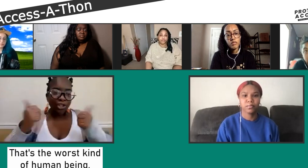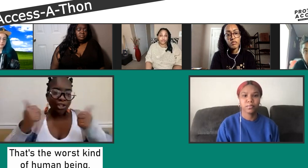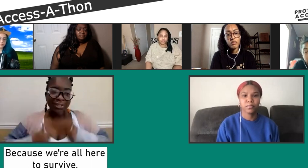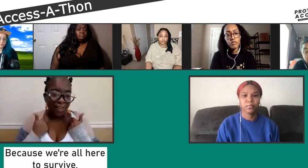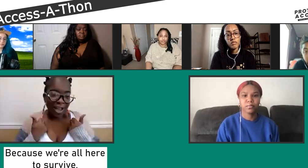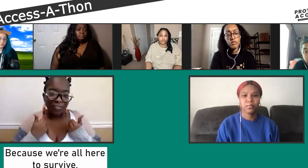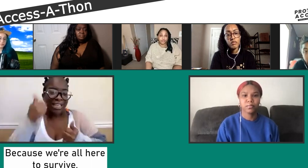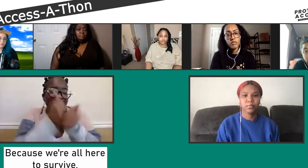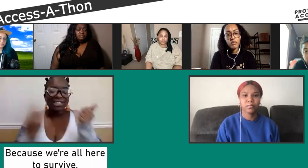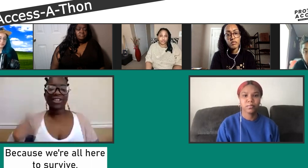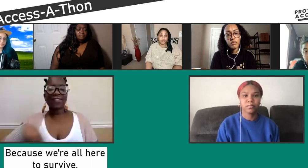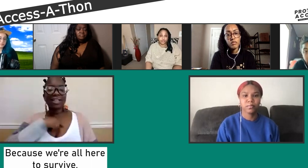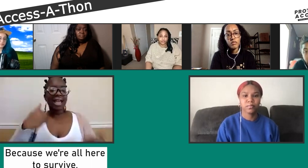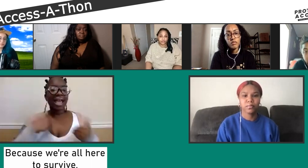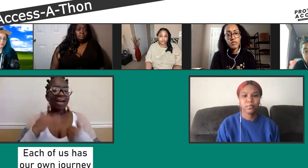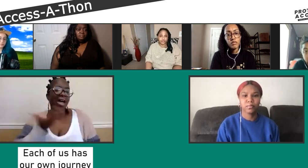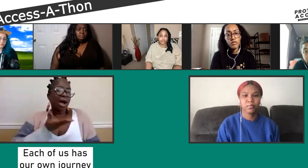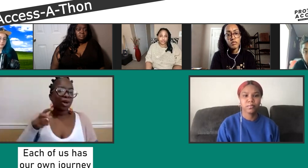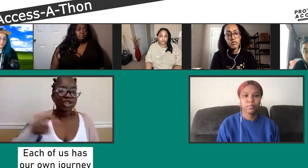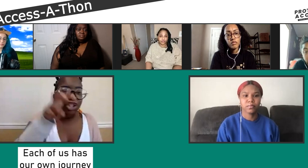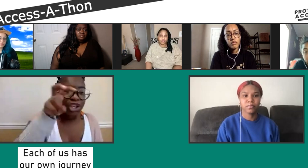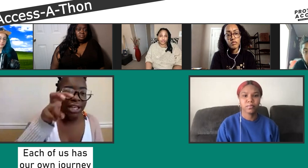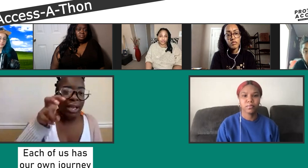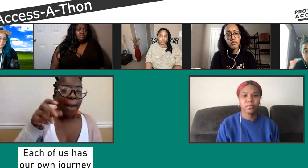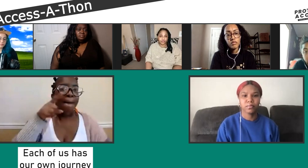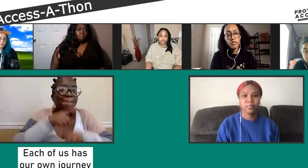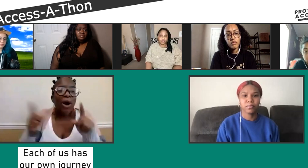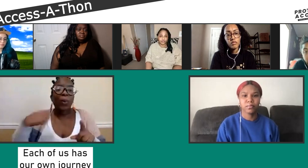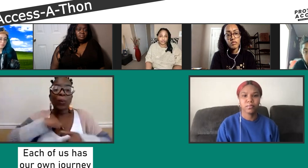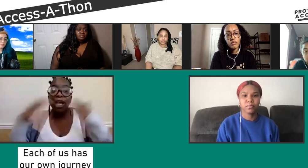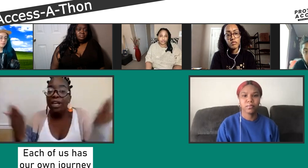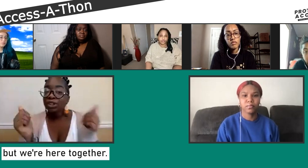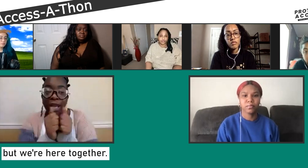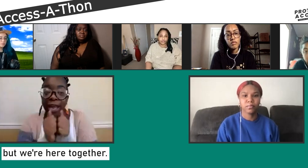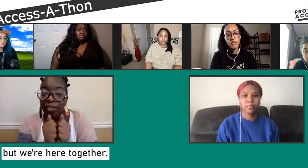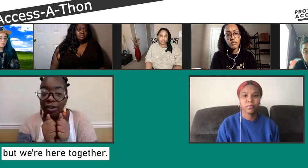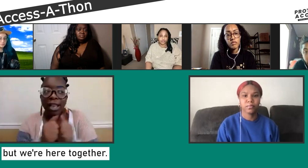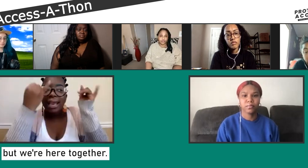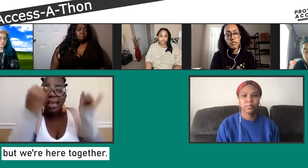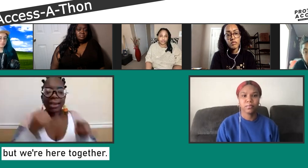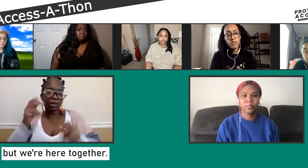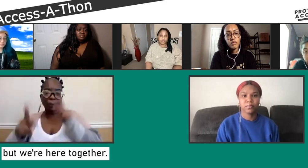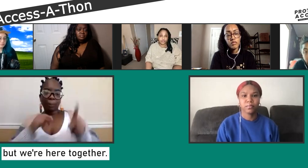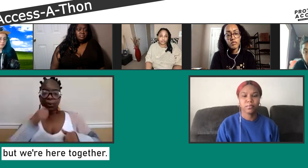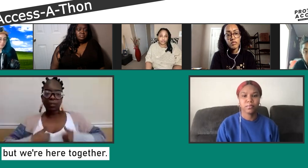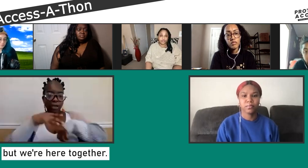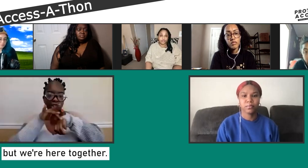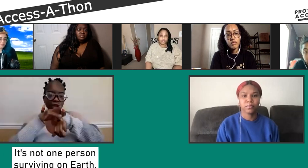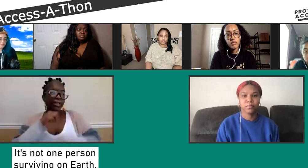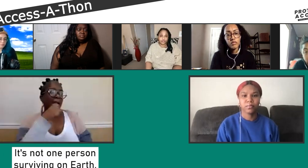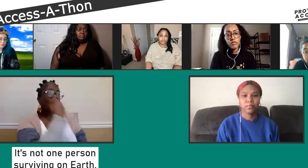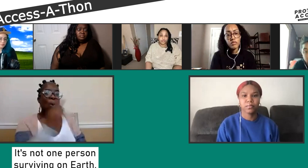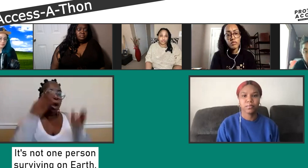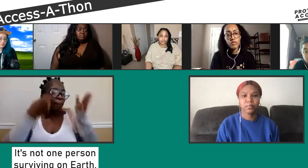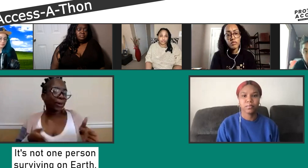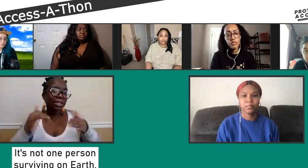be, and we're all here to survive, all of us. This is our journey here, but we're also here together.